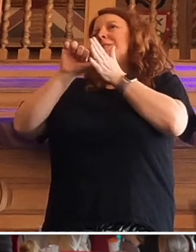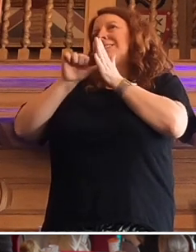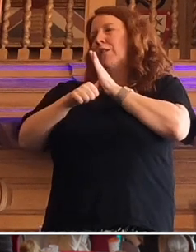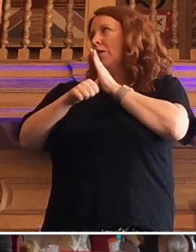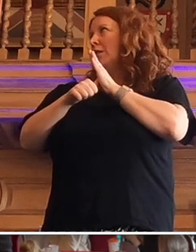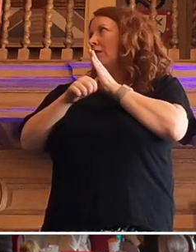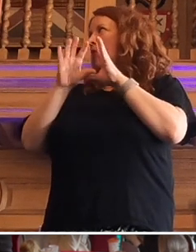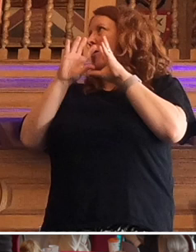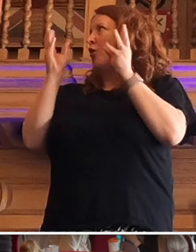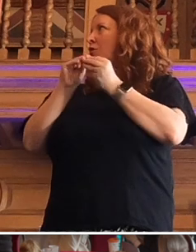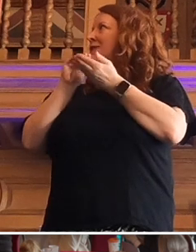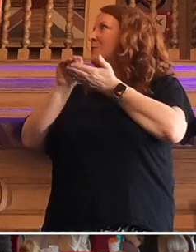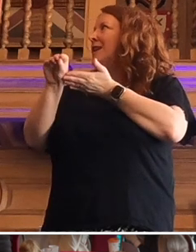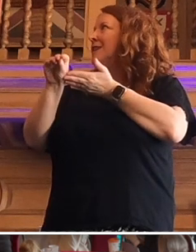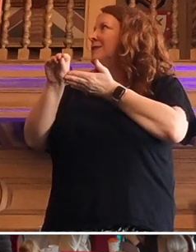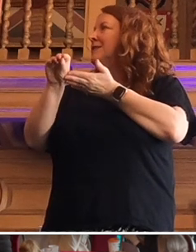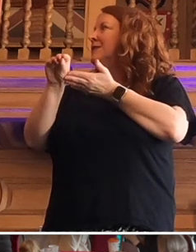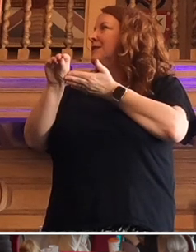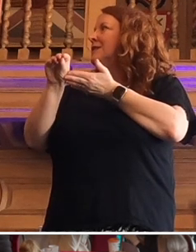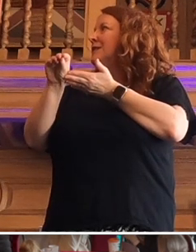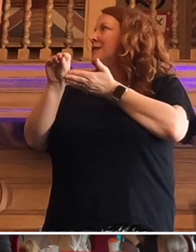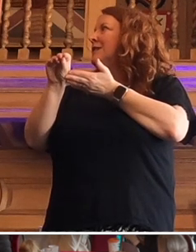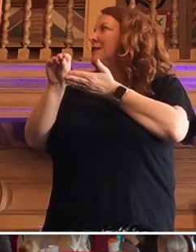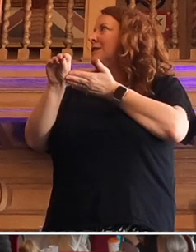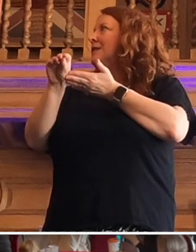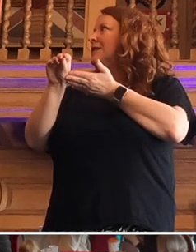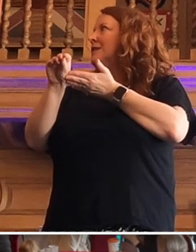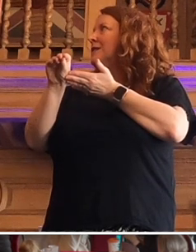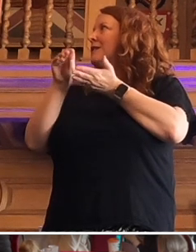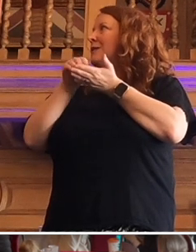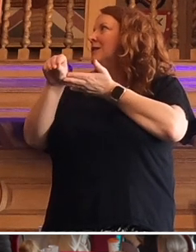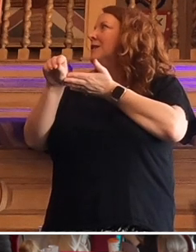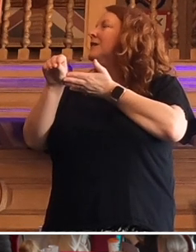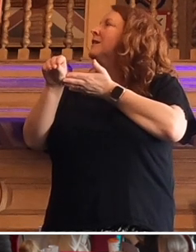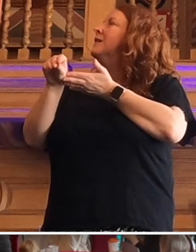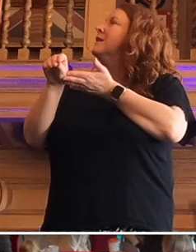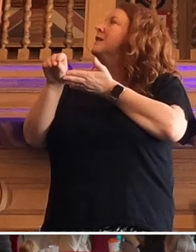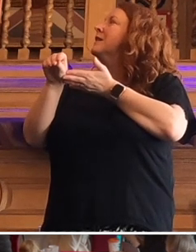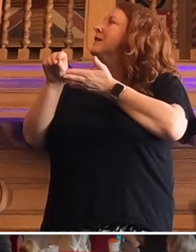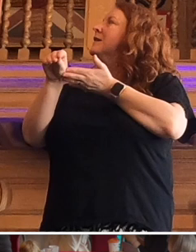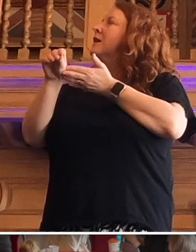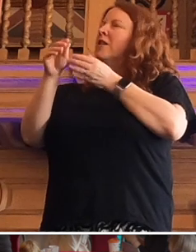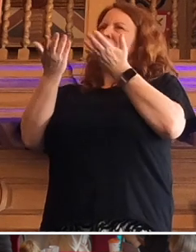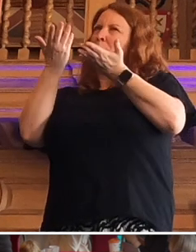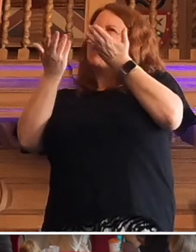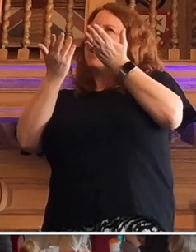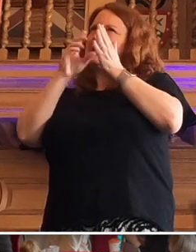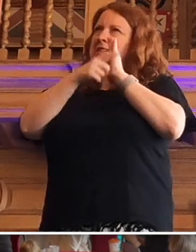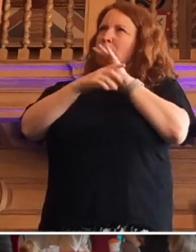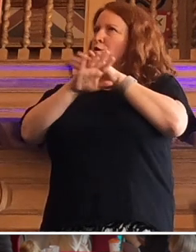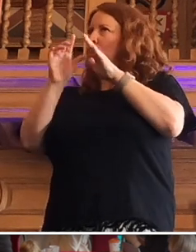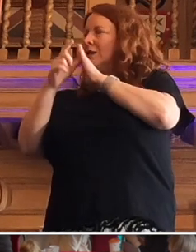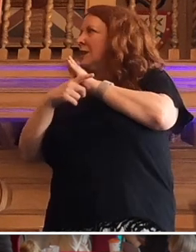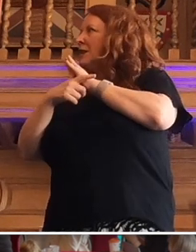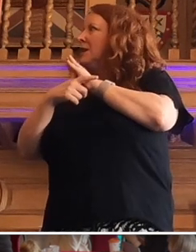Overall spending, who've tried to cut back spending, disabled, non-disabled, energy use,